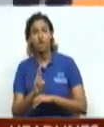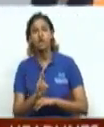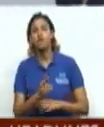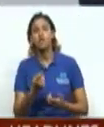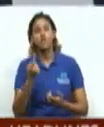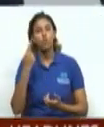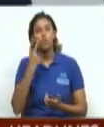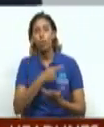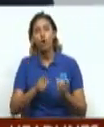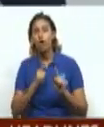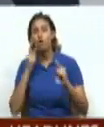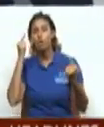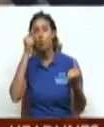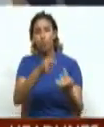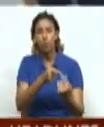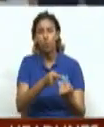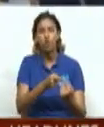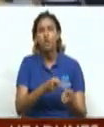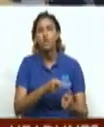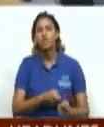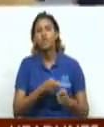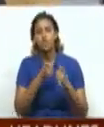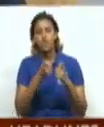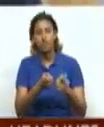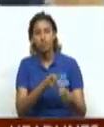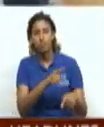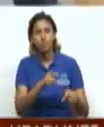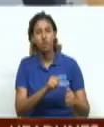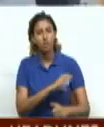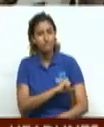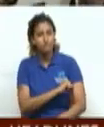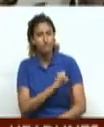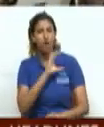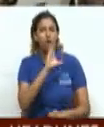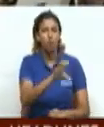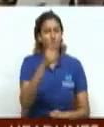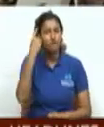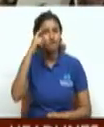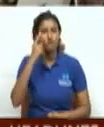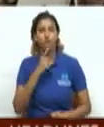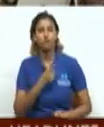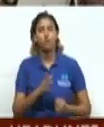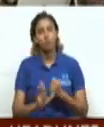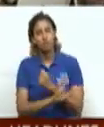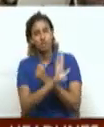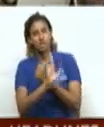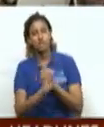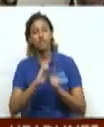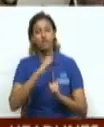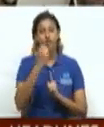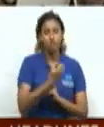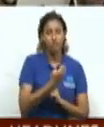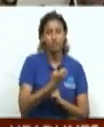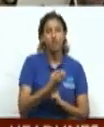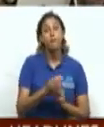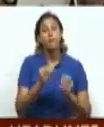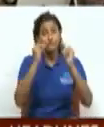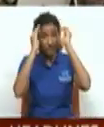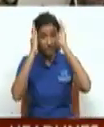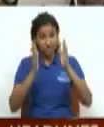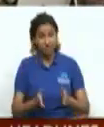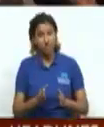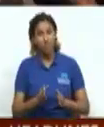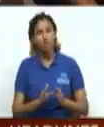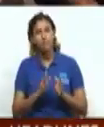across Latin America and the Caribbean the power to do so. And on Saturday, Minister of Planning Penelope Beckles told a